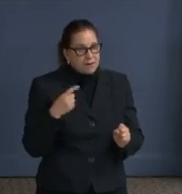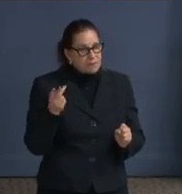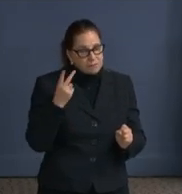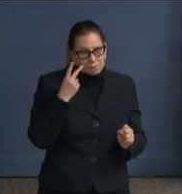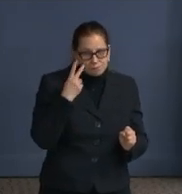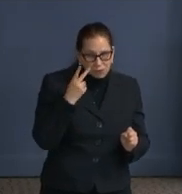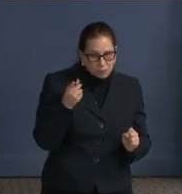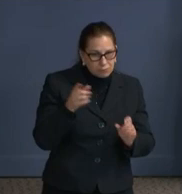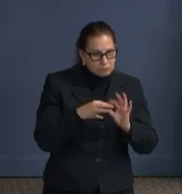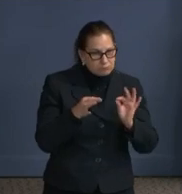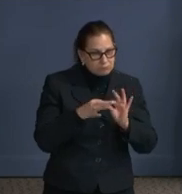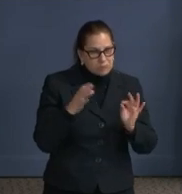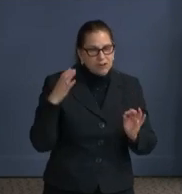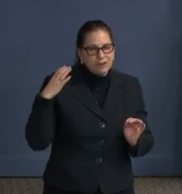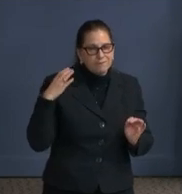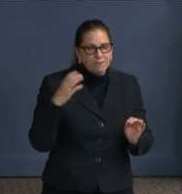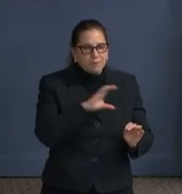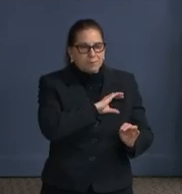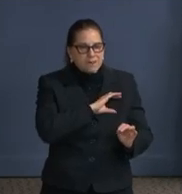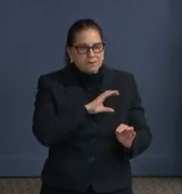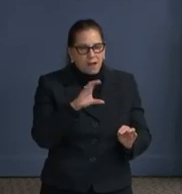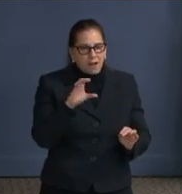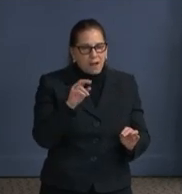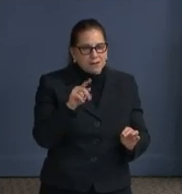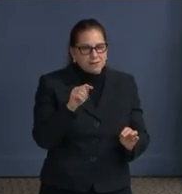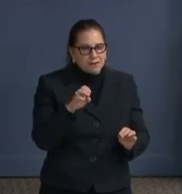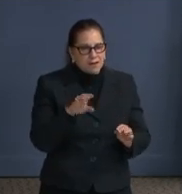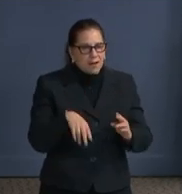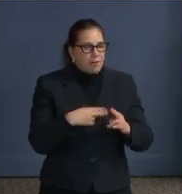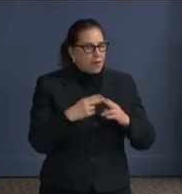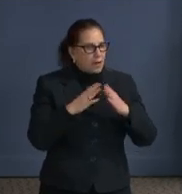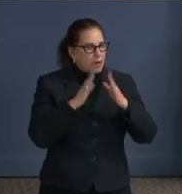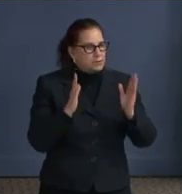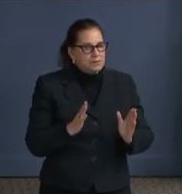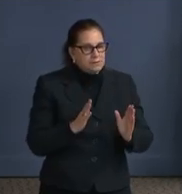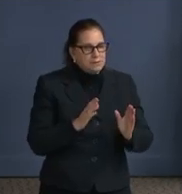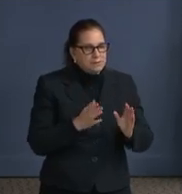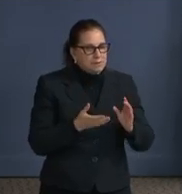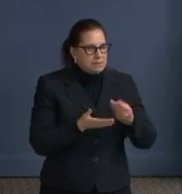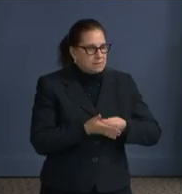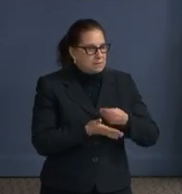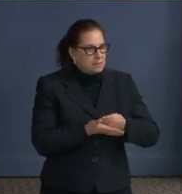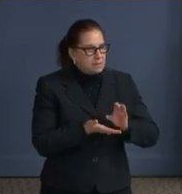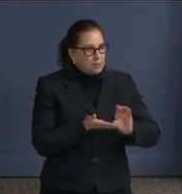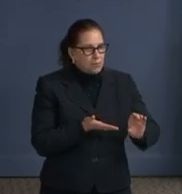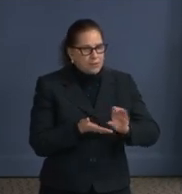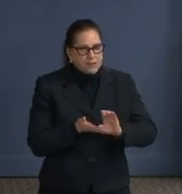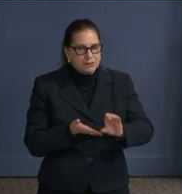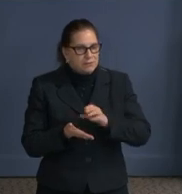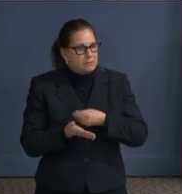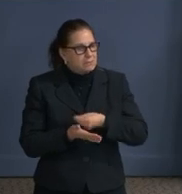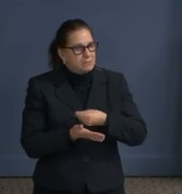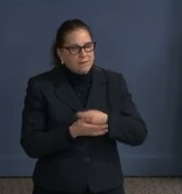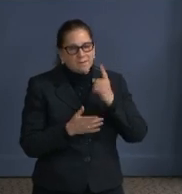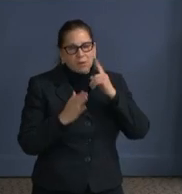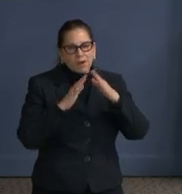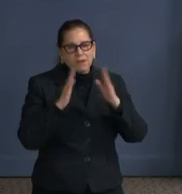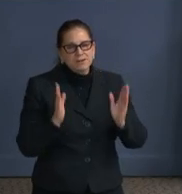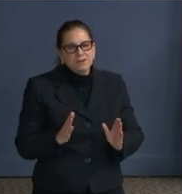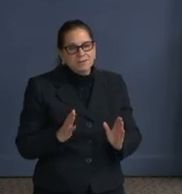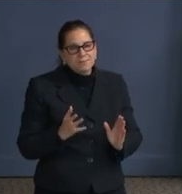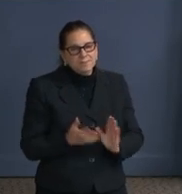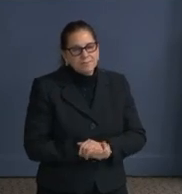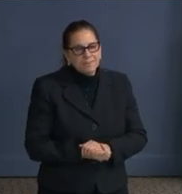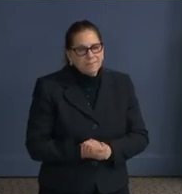some of the prepared remarks from the House Appropriations Committee. And we wanted to just get a sense of what is sort of the state of the police department now as they